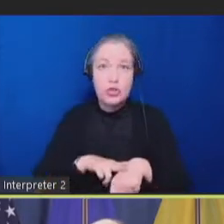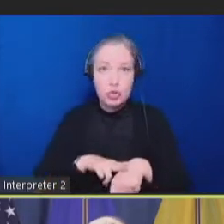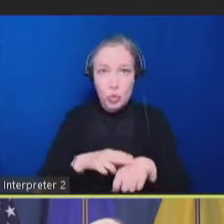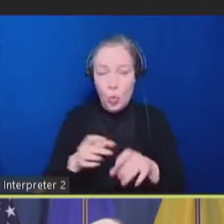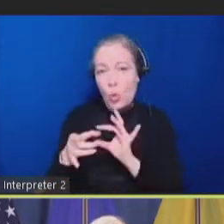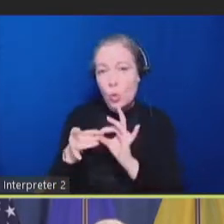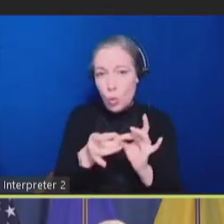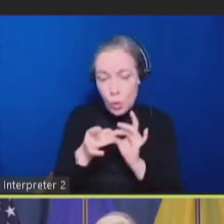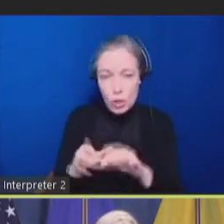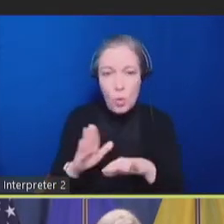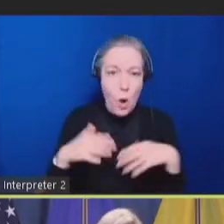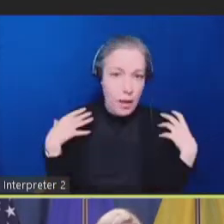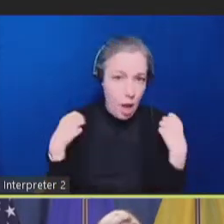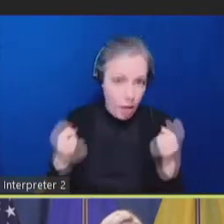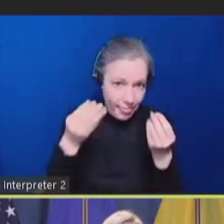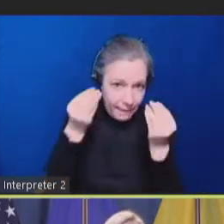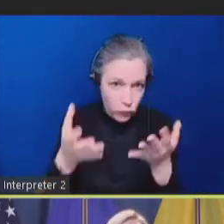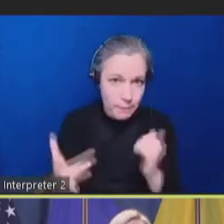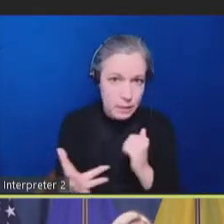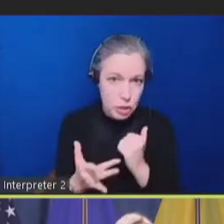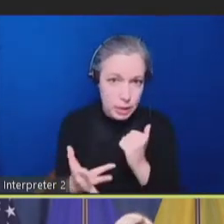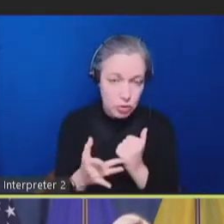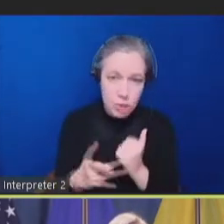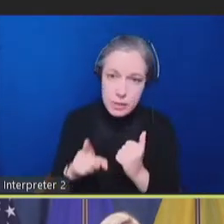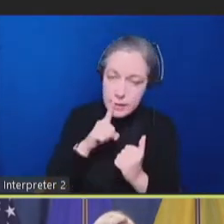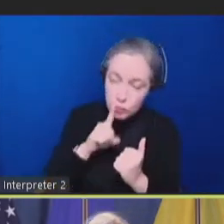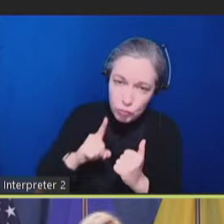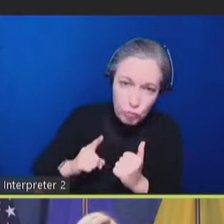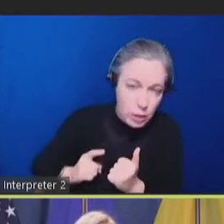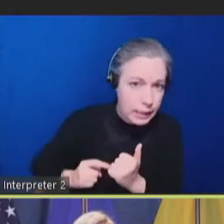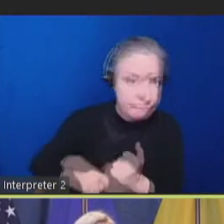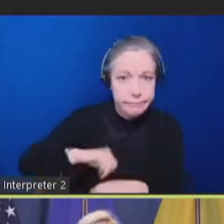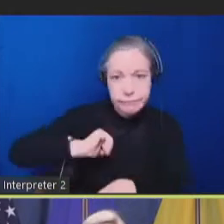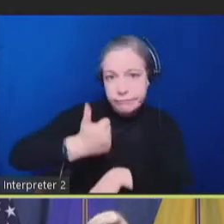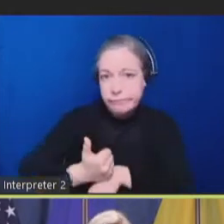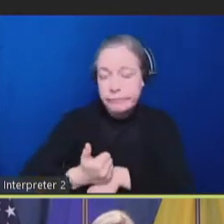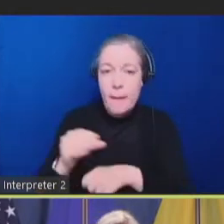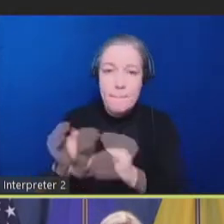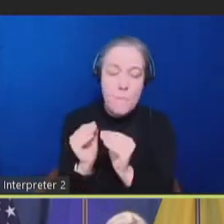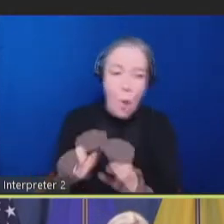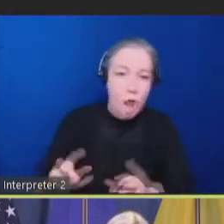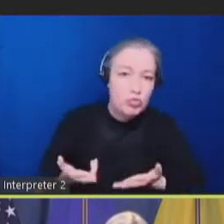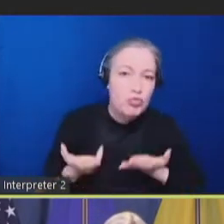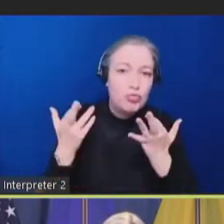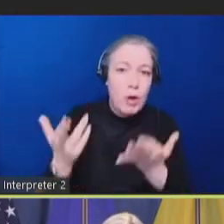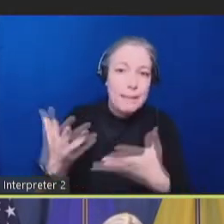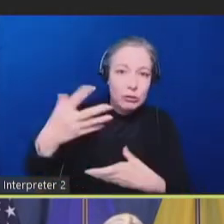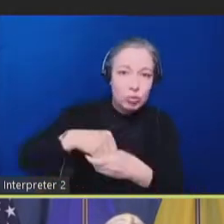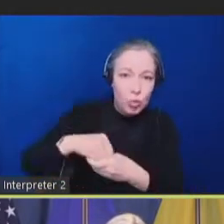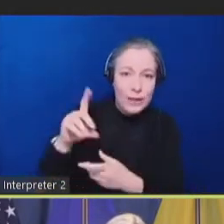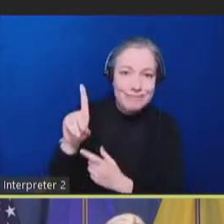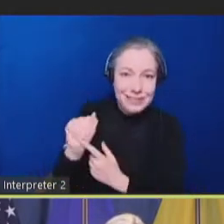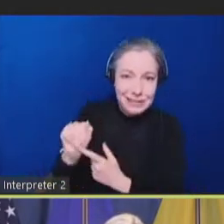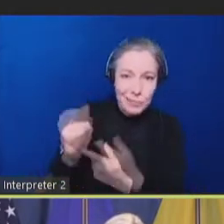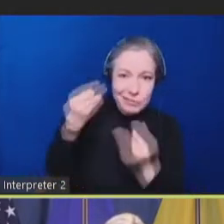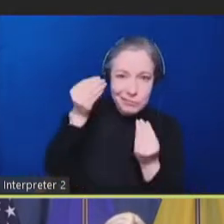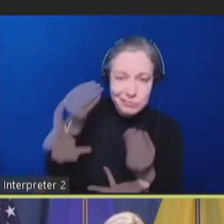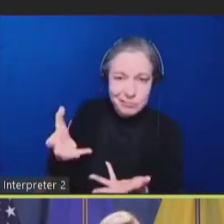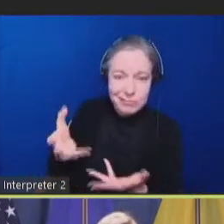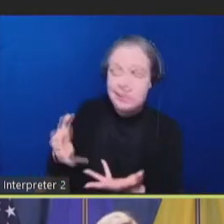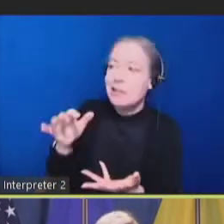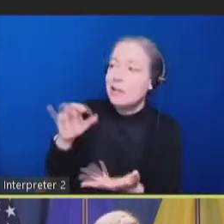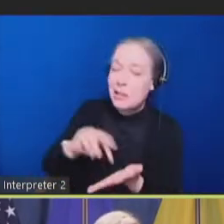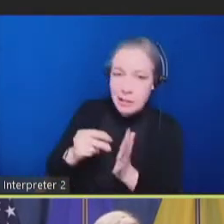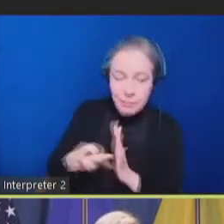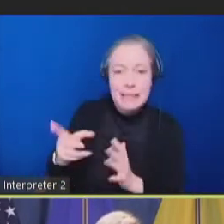Health Information Technology, pushed forward some recommendations to include disability data as a demographic variable